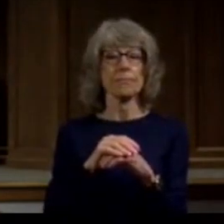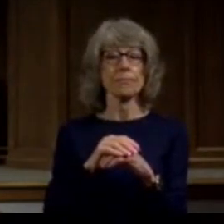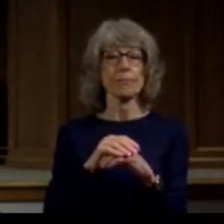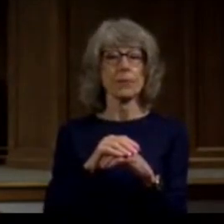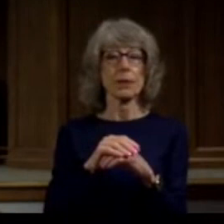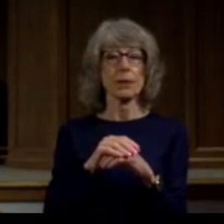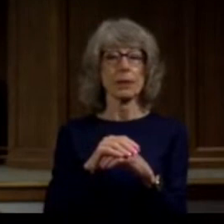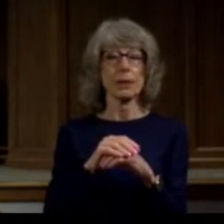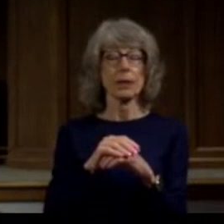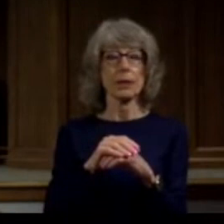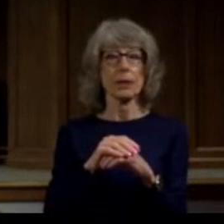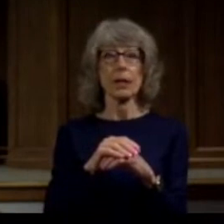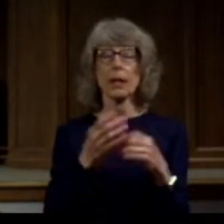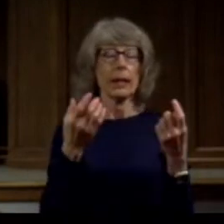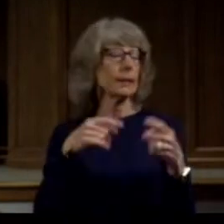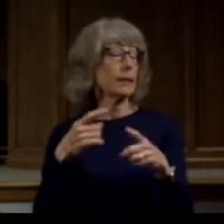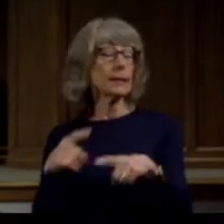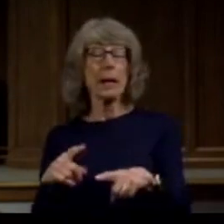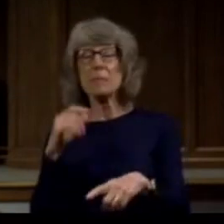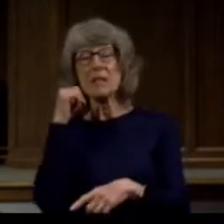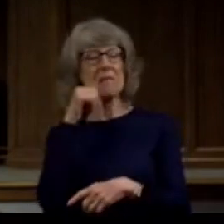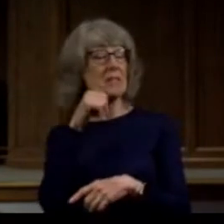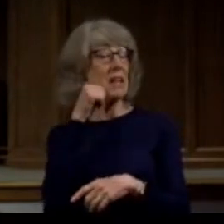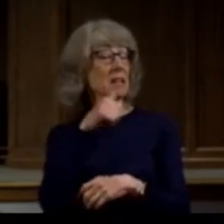This is not something that happens on a normal day.